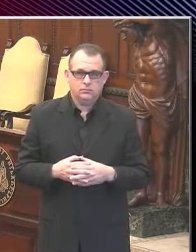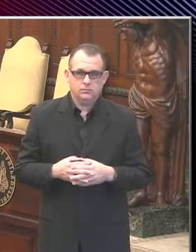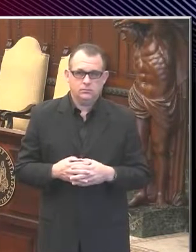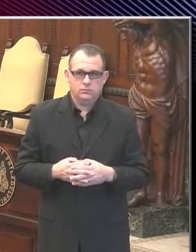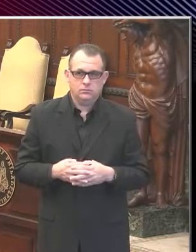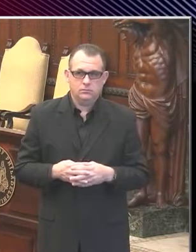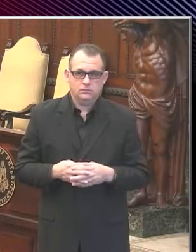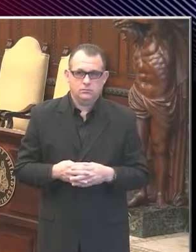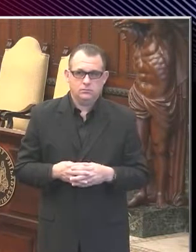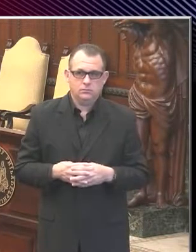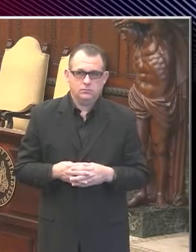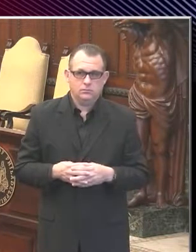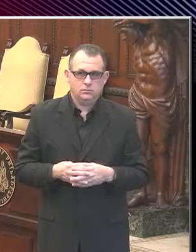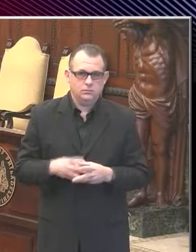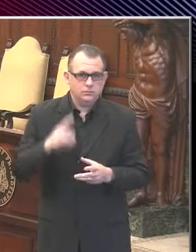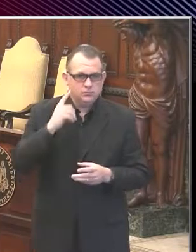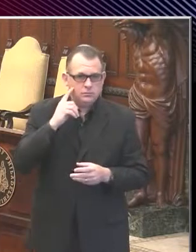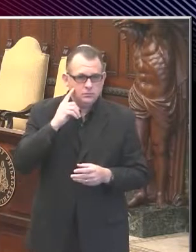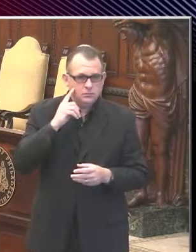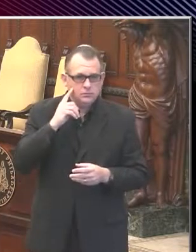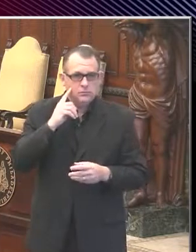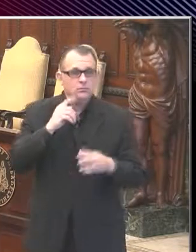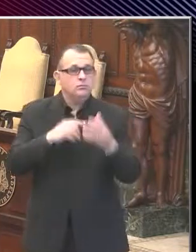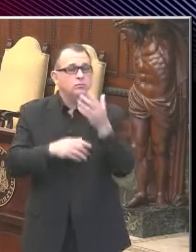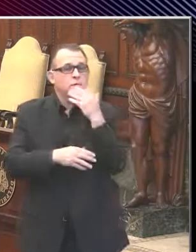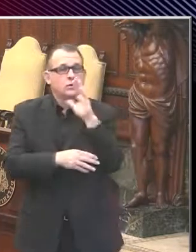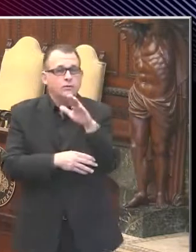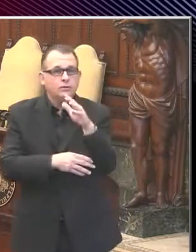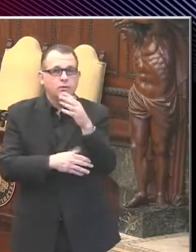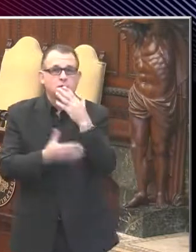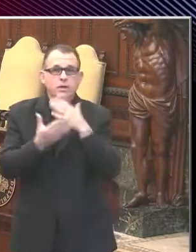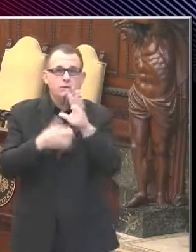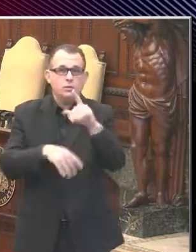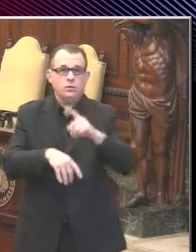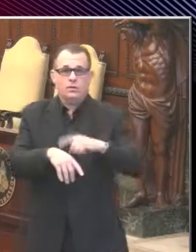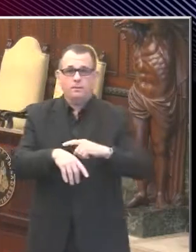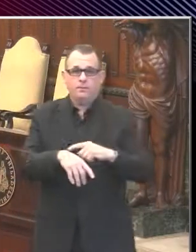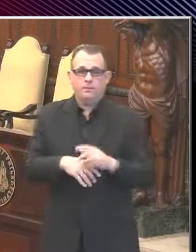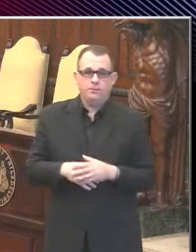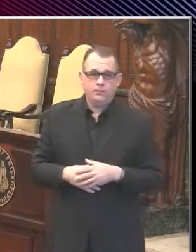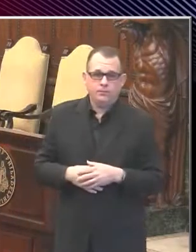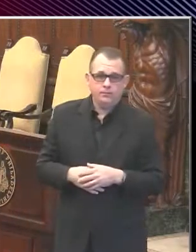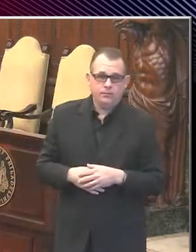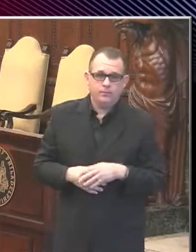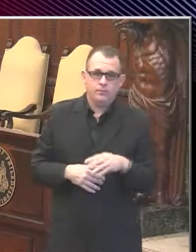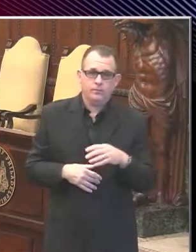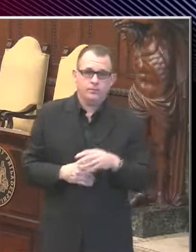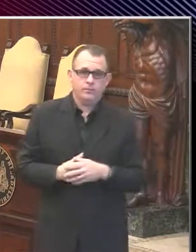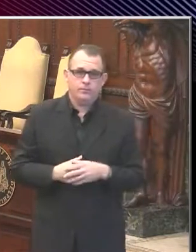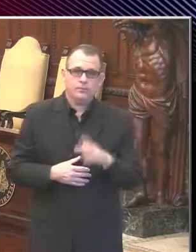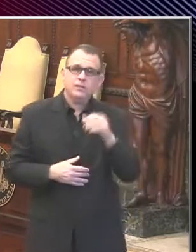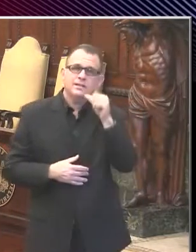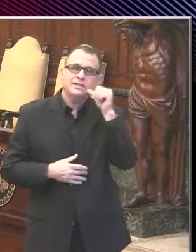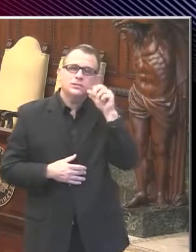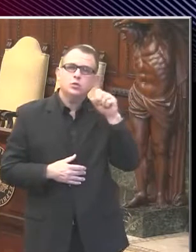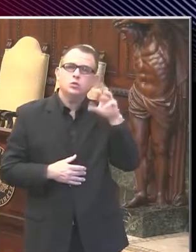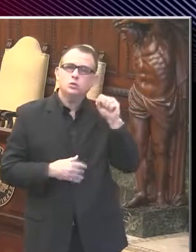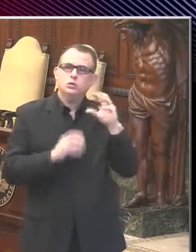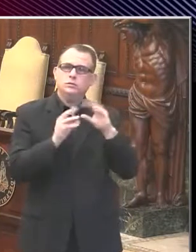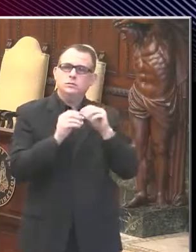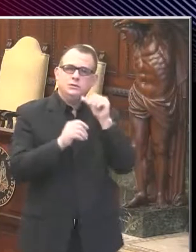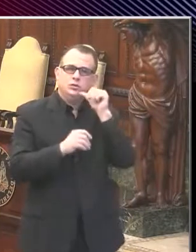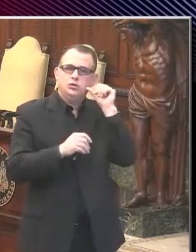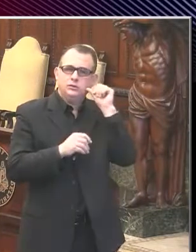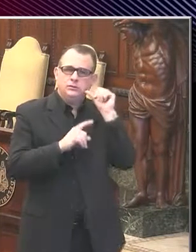Okay, there we go. Hey, good afternoon. Thanks for your time. Just regarding yesterday's news conference regarding the apology